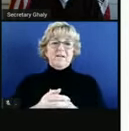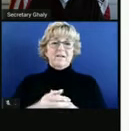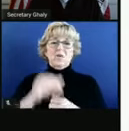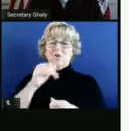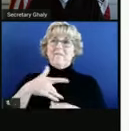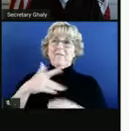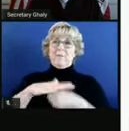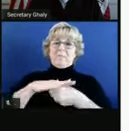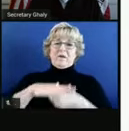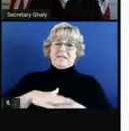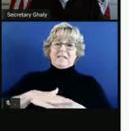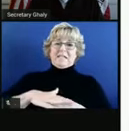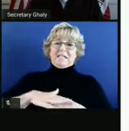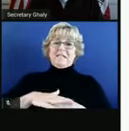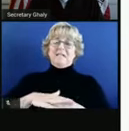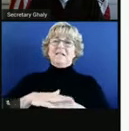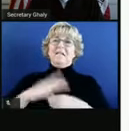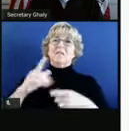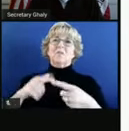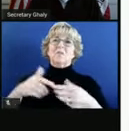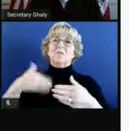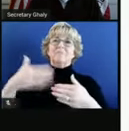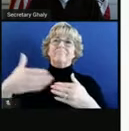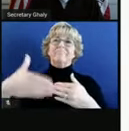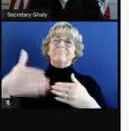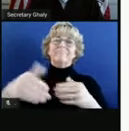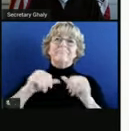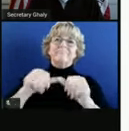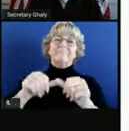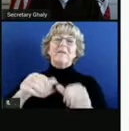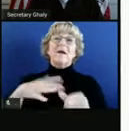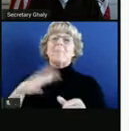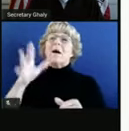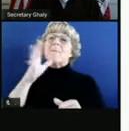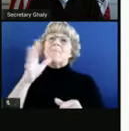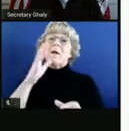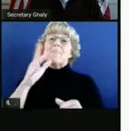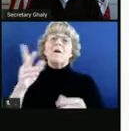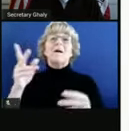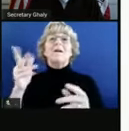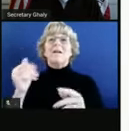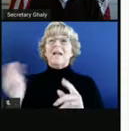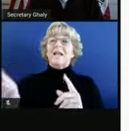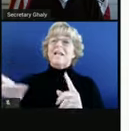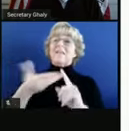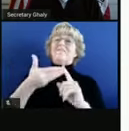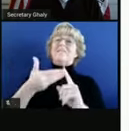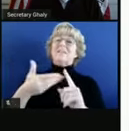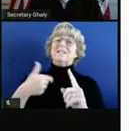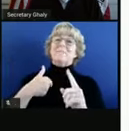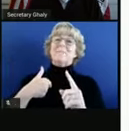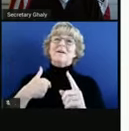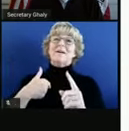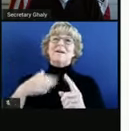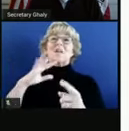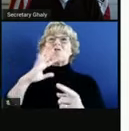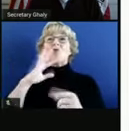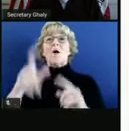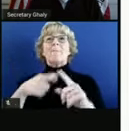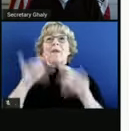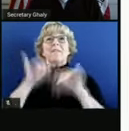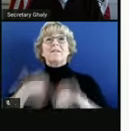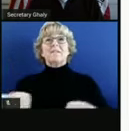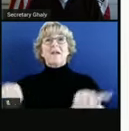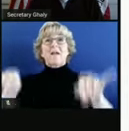pressured to keep the conversation going. I know that my mom, for example, can convince me to talk about the same